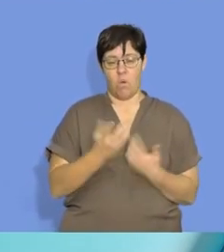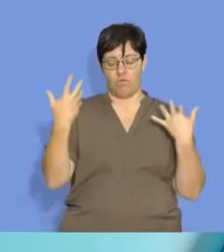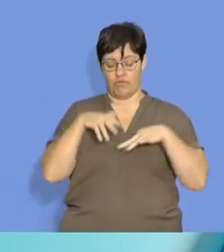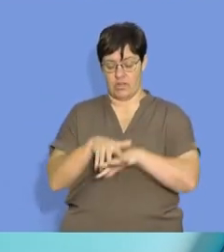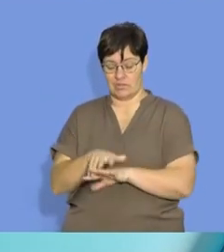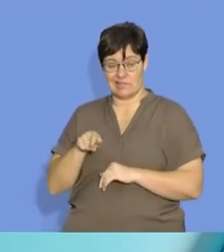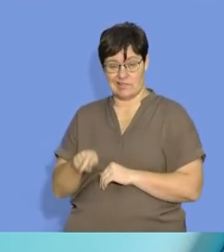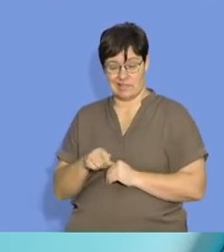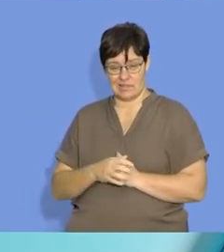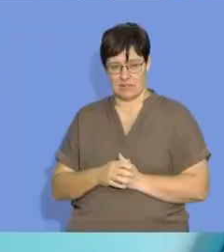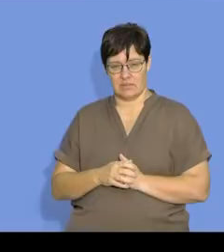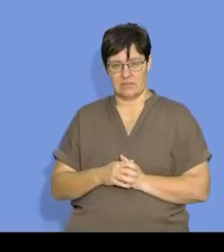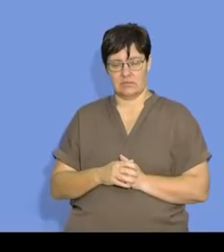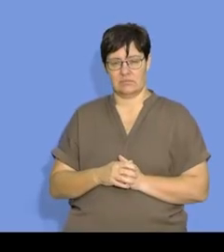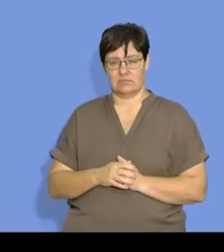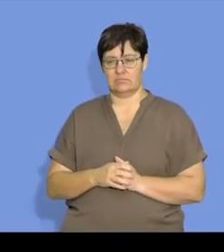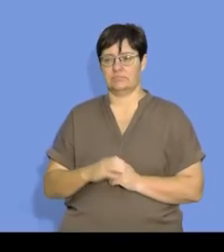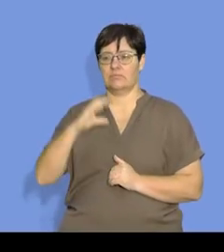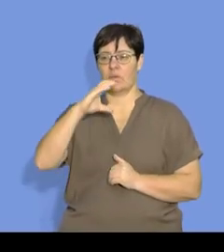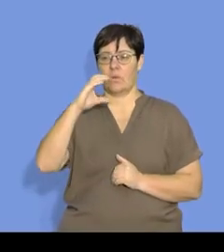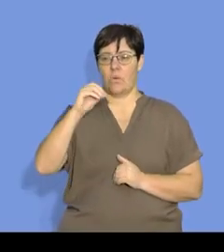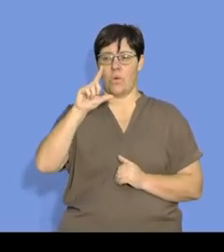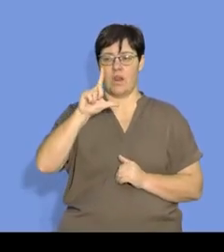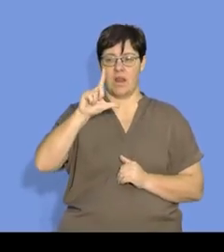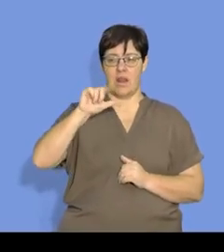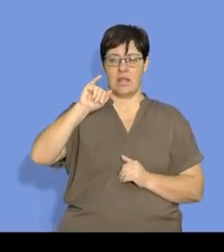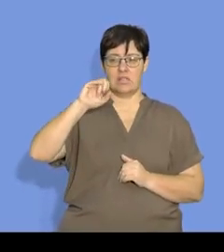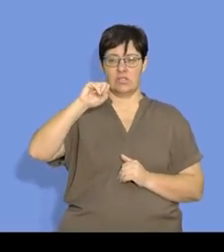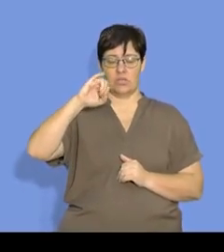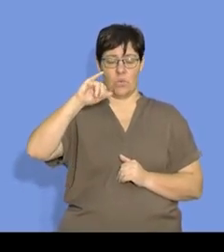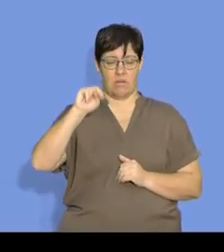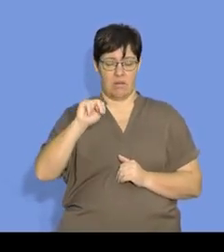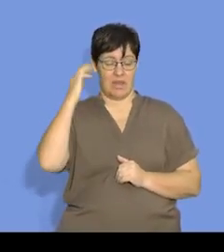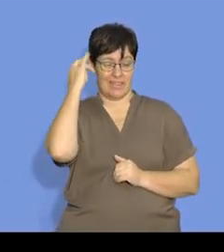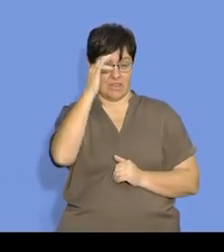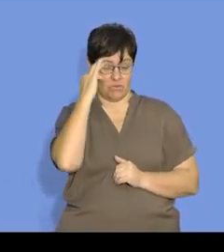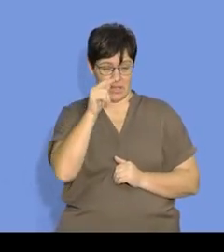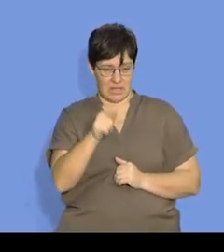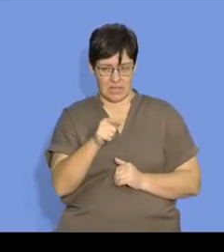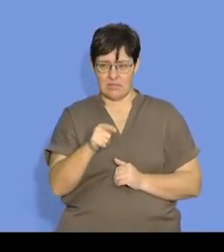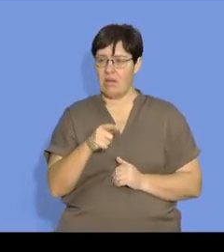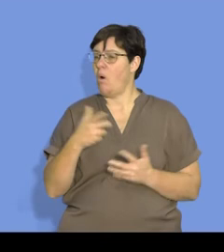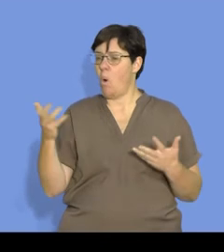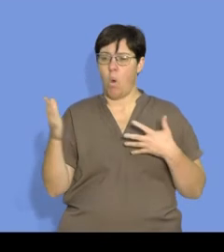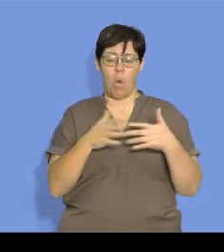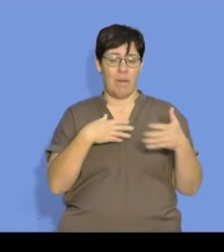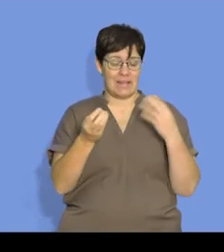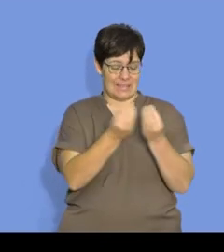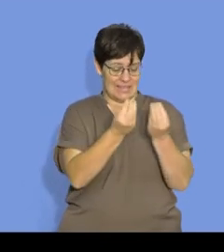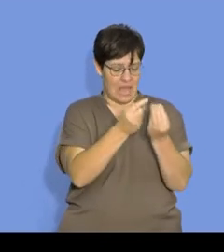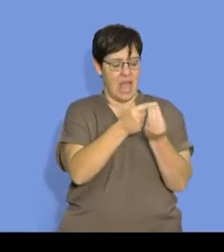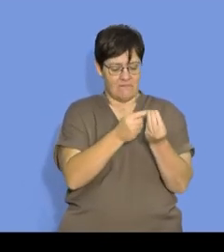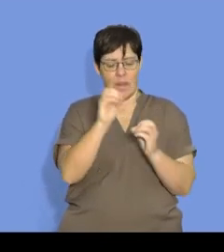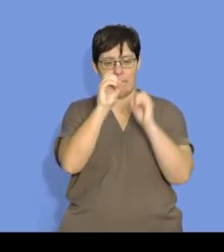reaction. When we talk about collision theory, we know that all matter is made of